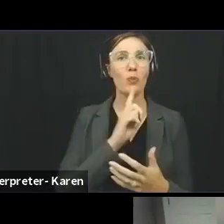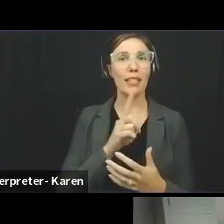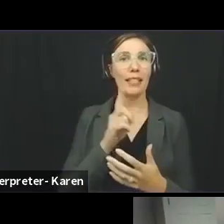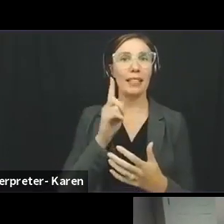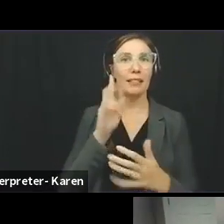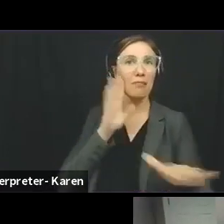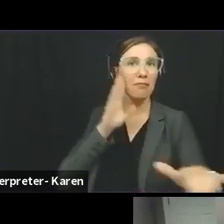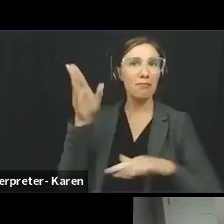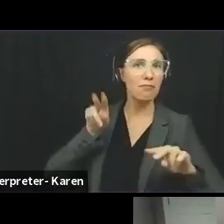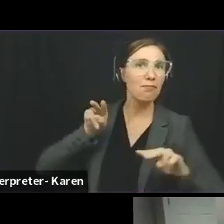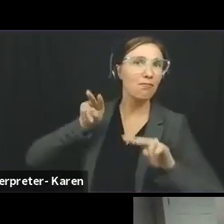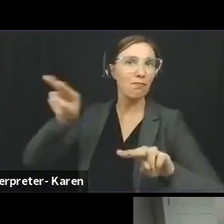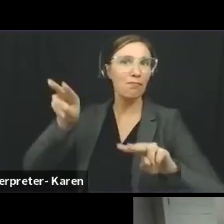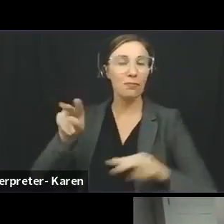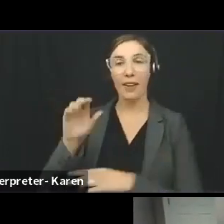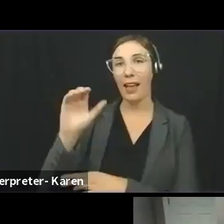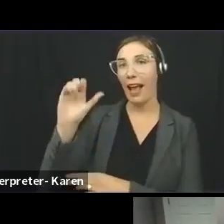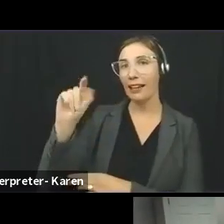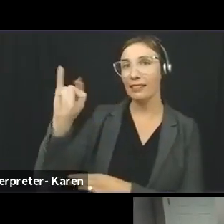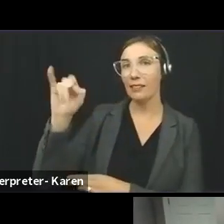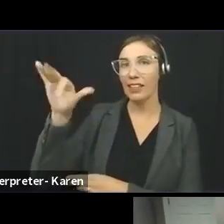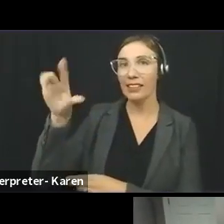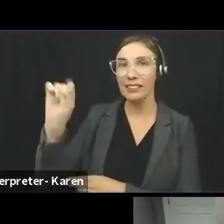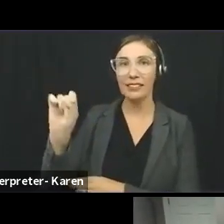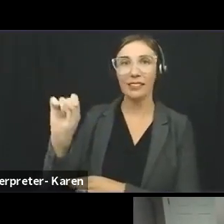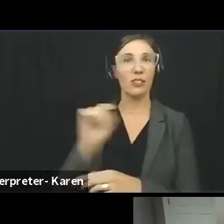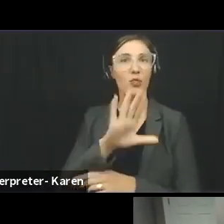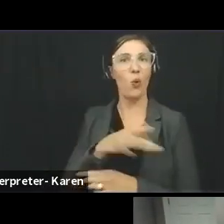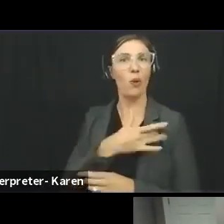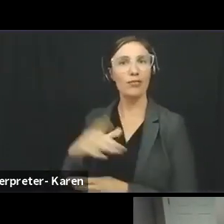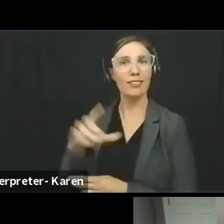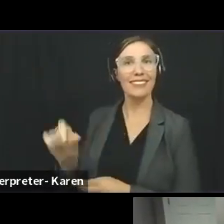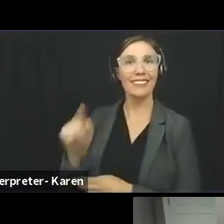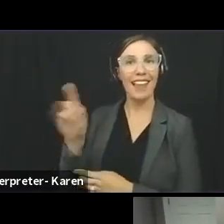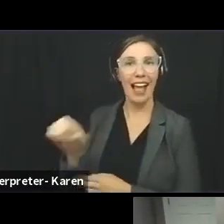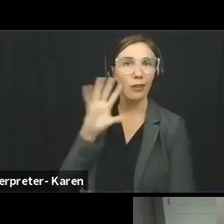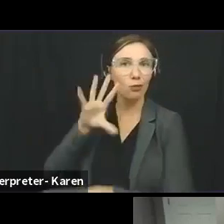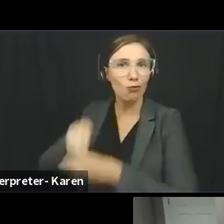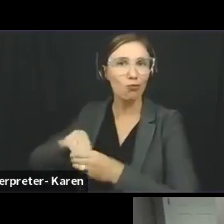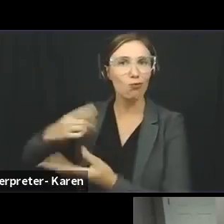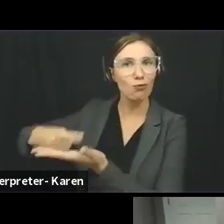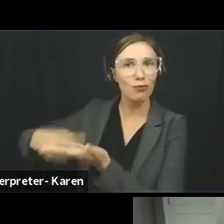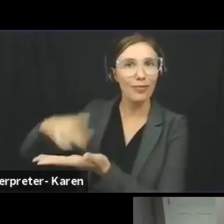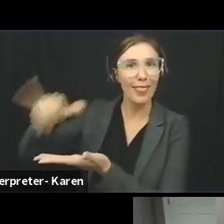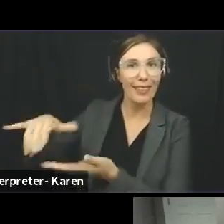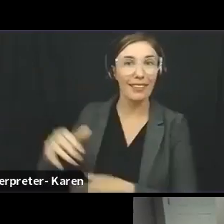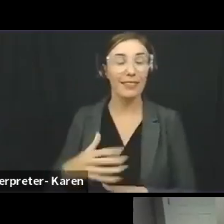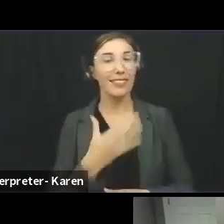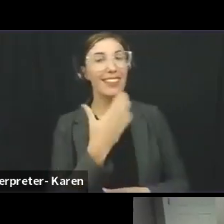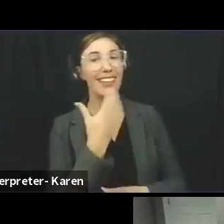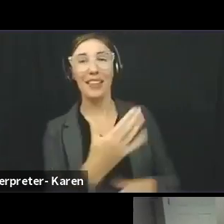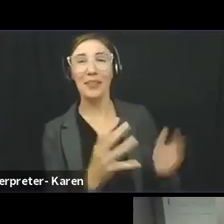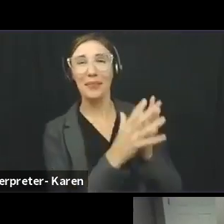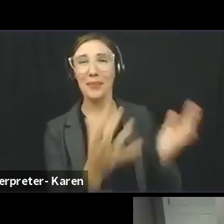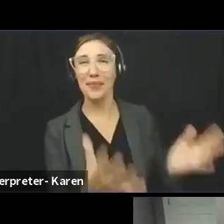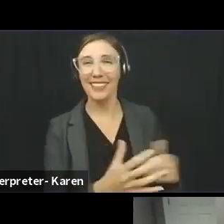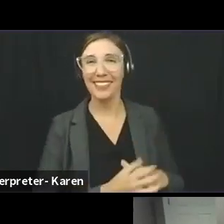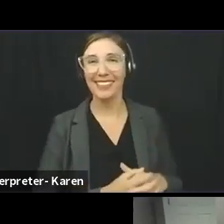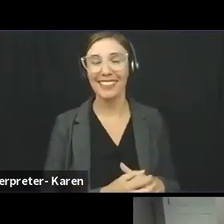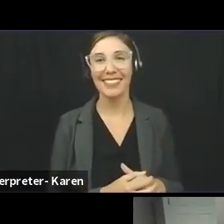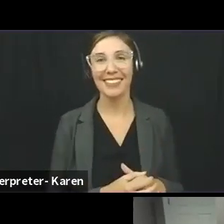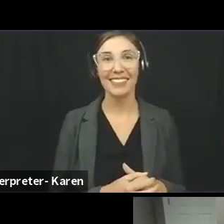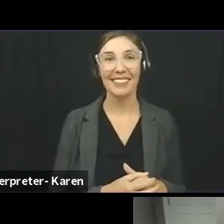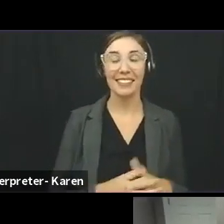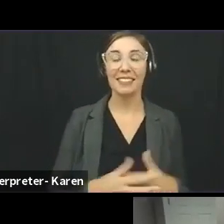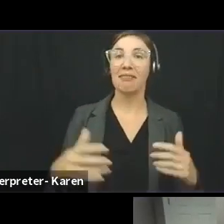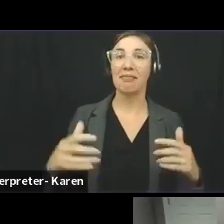activist style of engaging on this issue. Thank you so much, Senator Mayer. I think